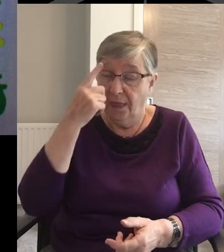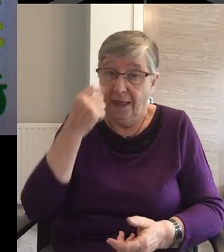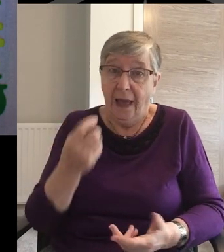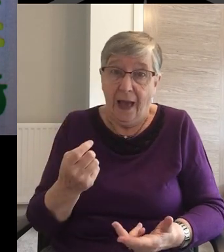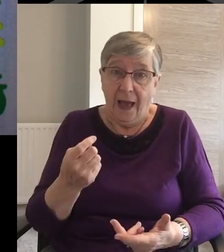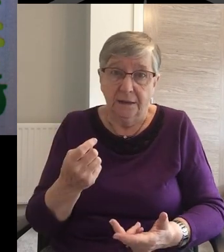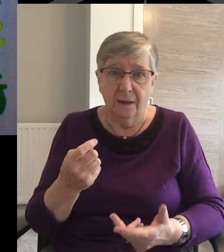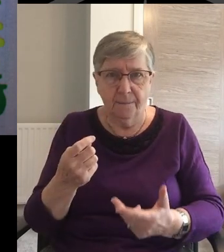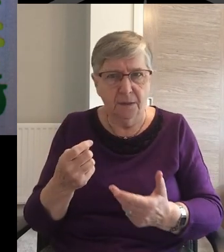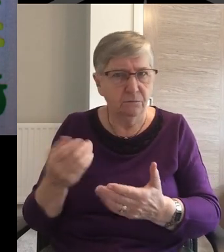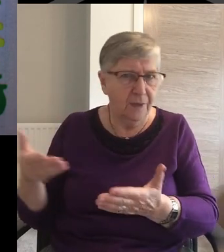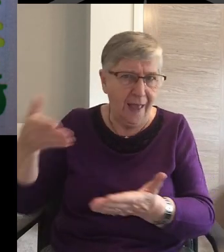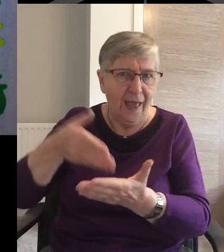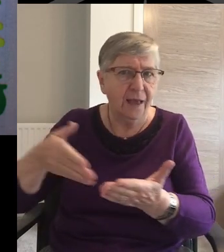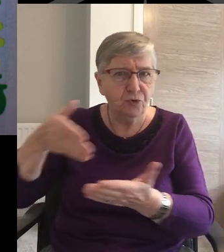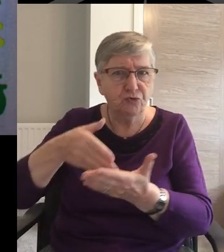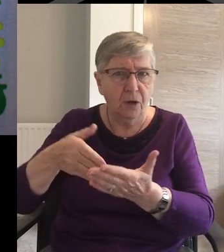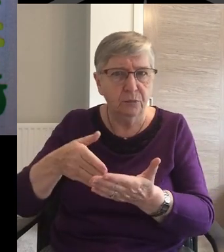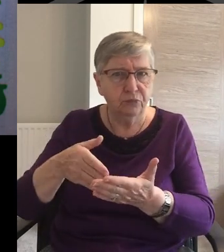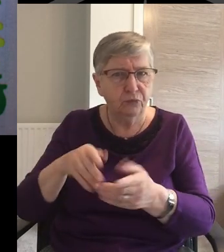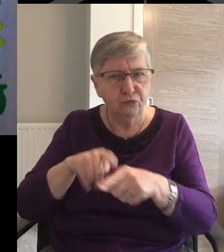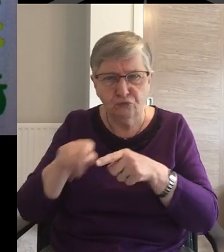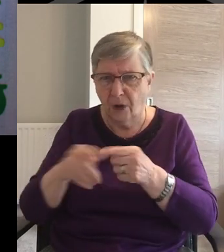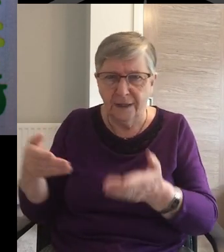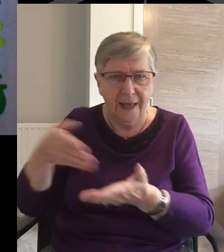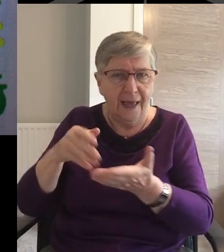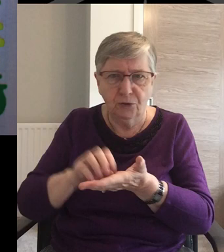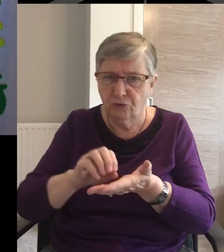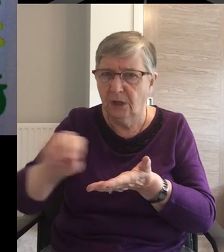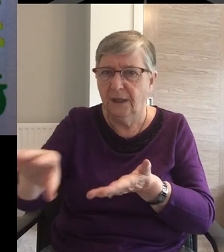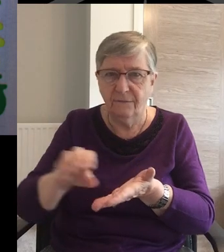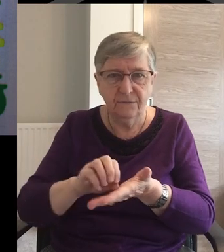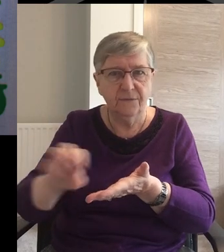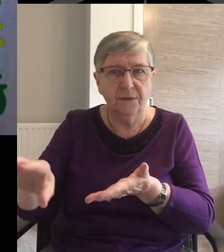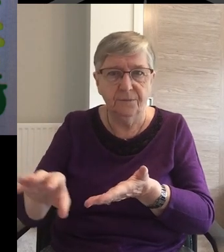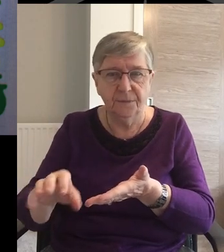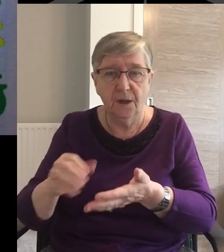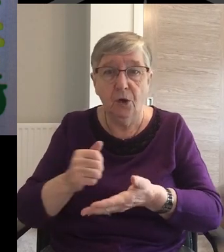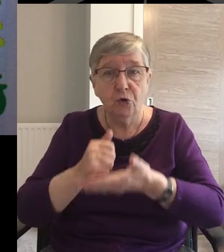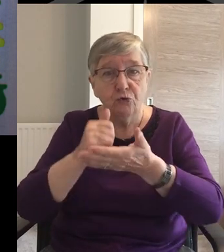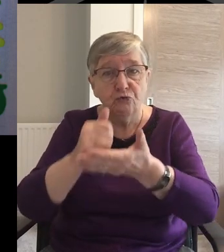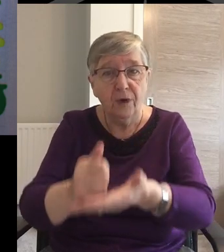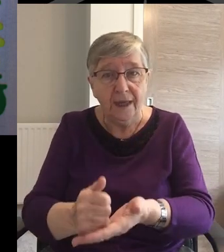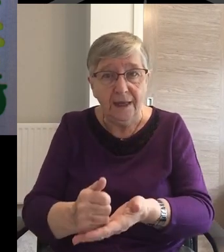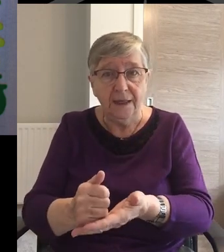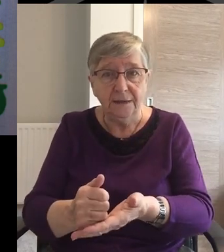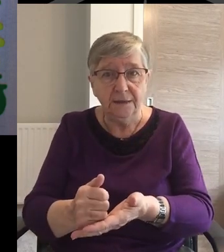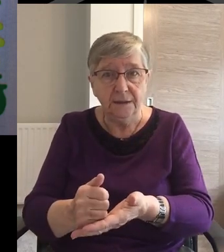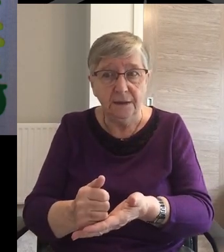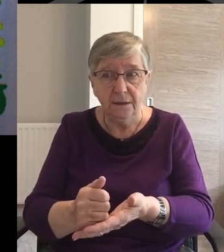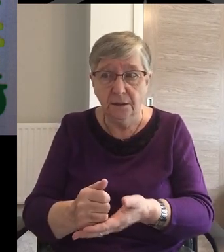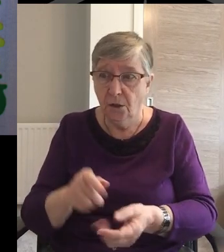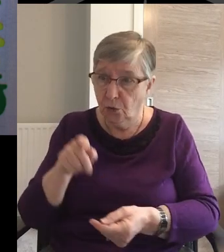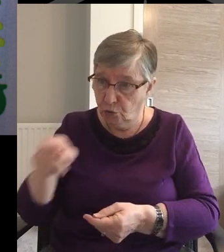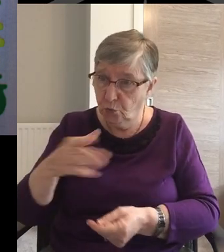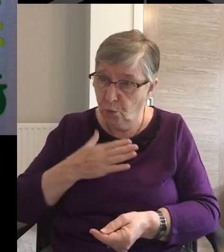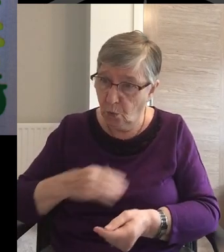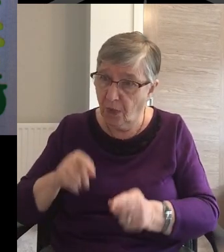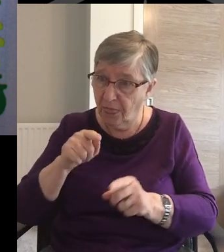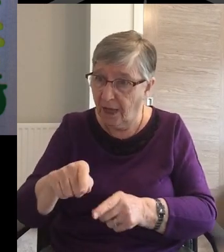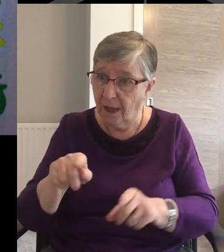way beyond Grace, he says to the Corinthian church Don't you want it as well?